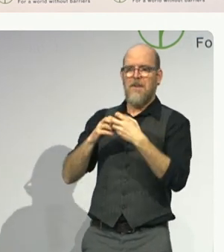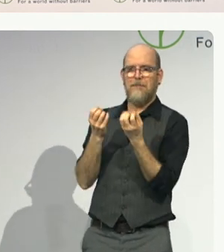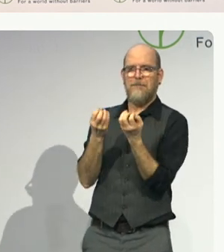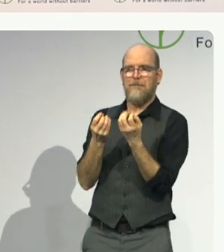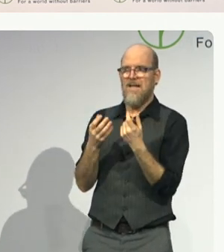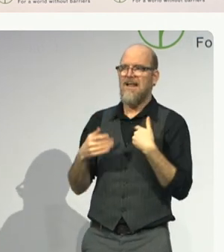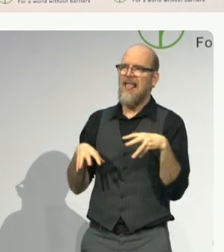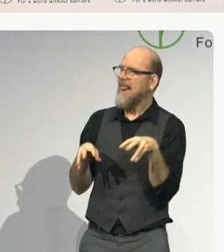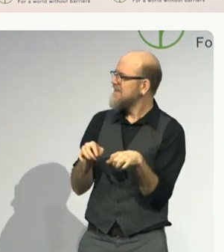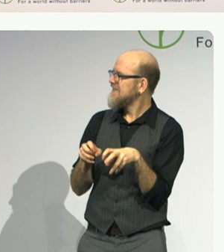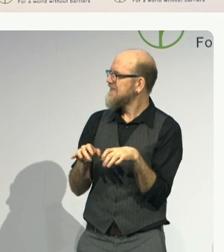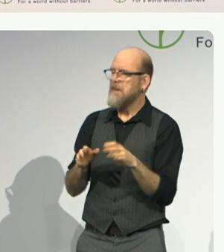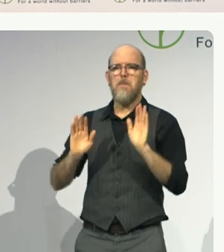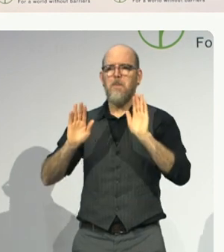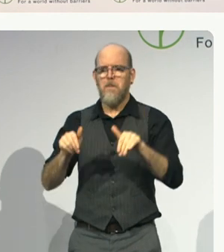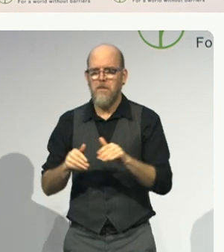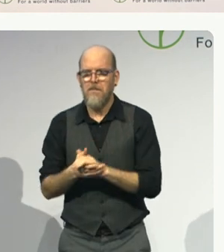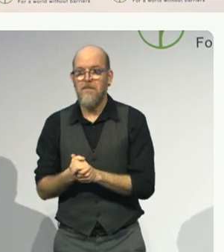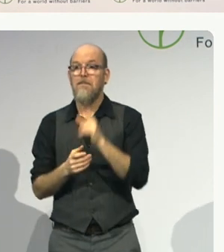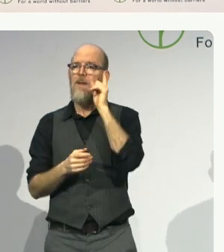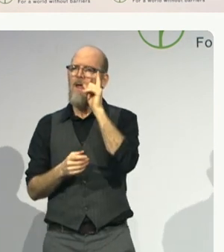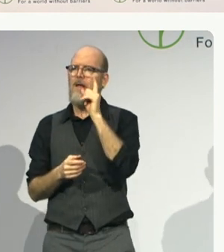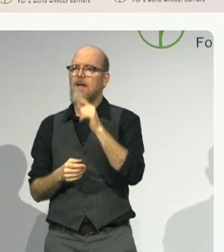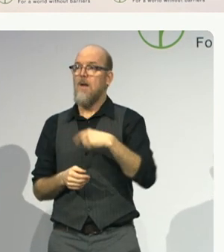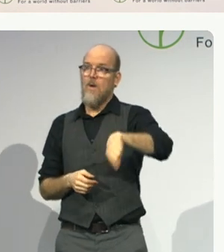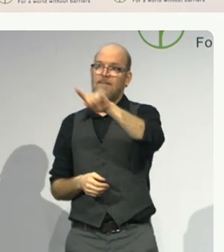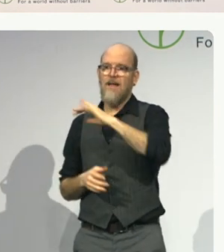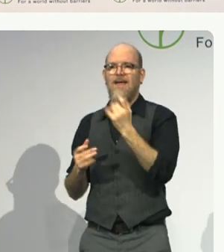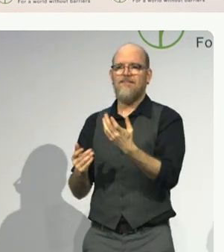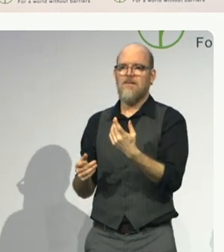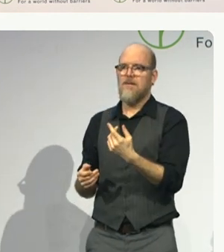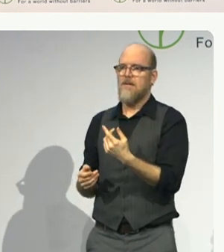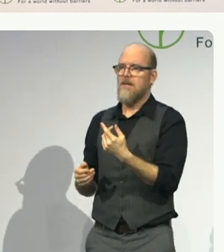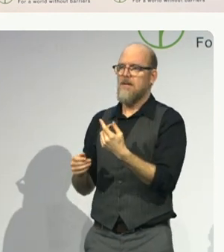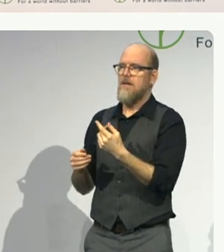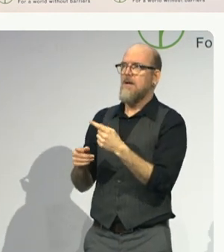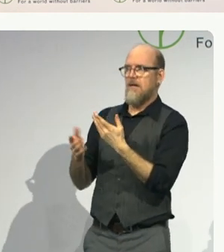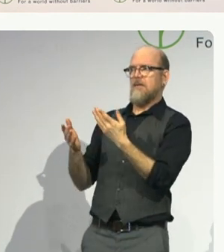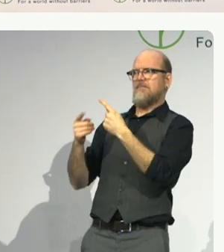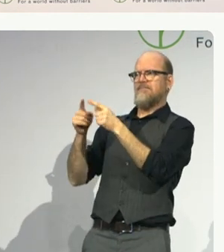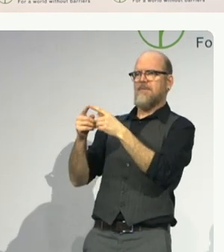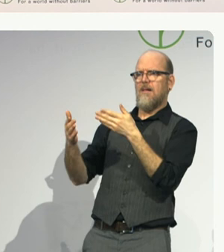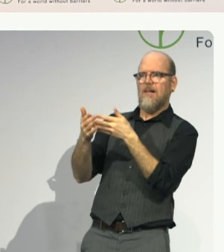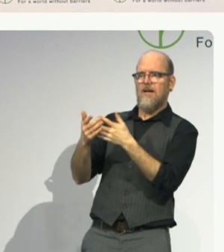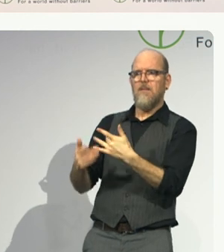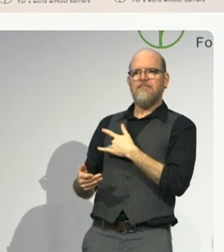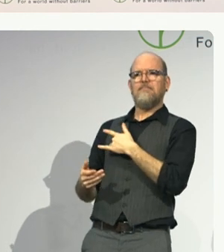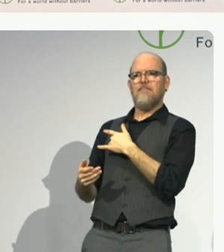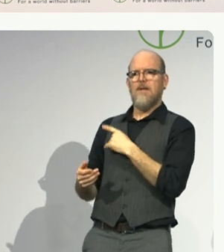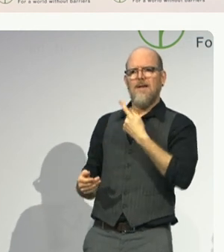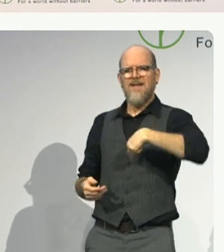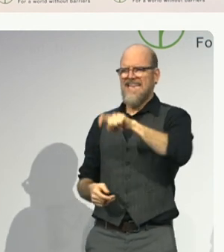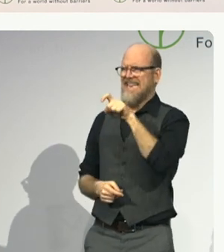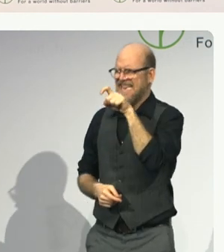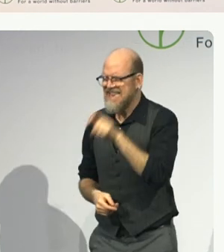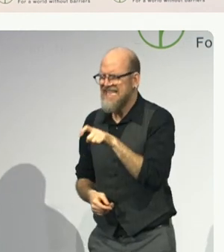All of us are affected in different ways. We need many levers. We need